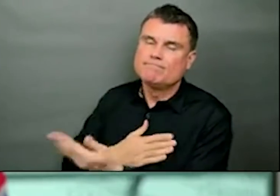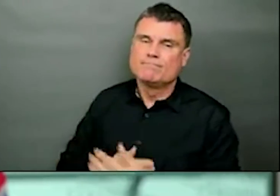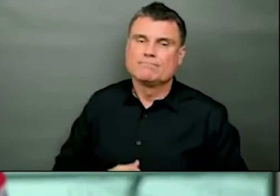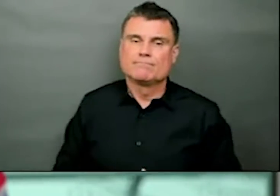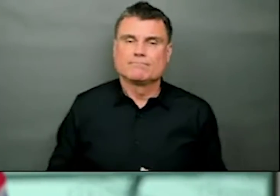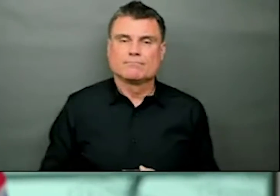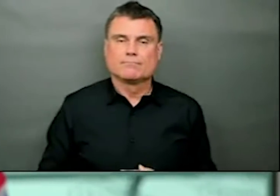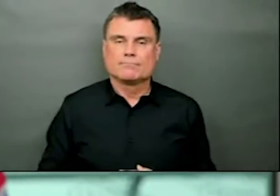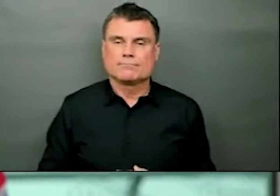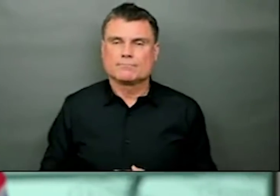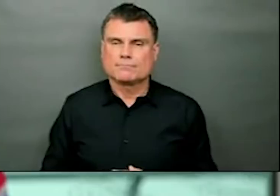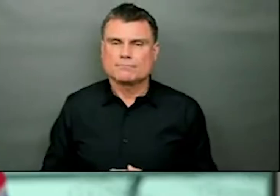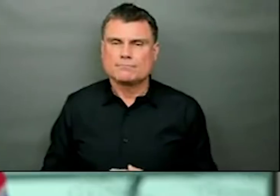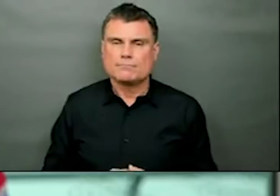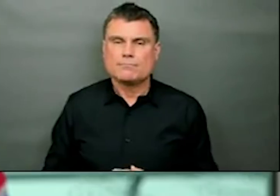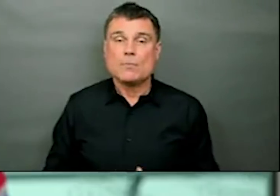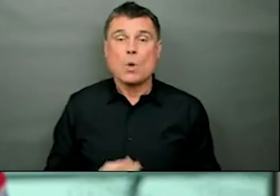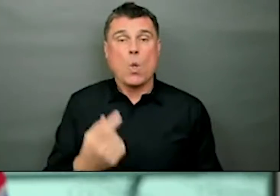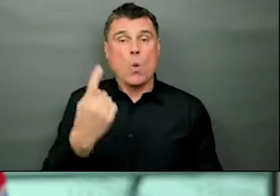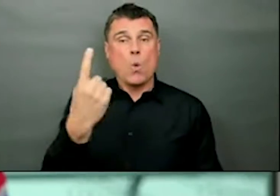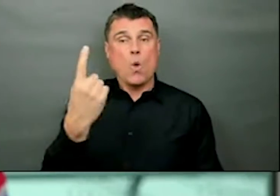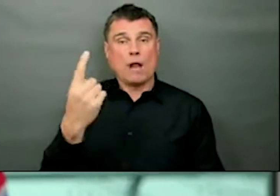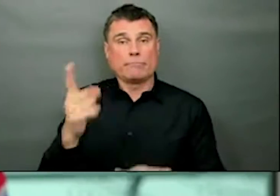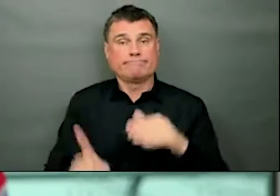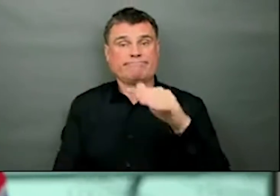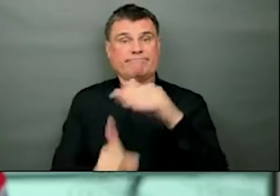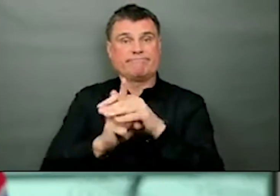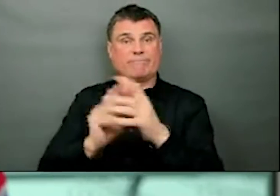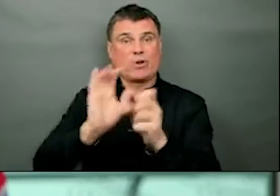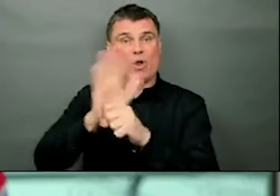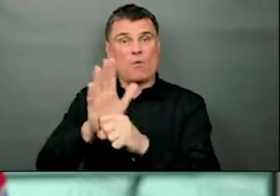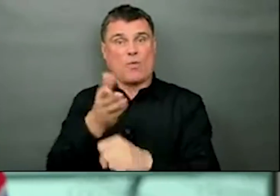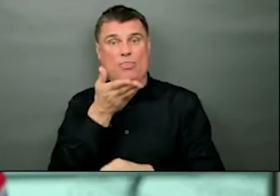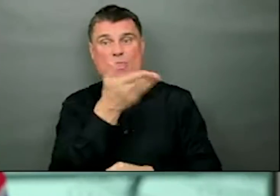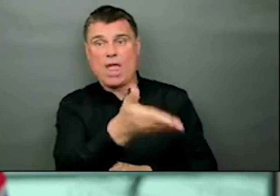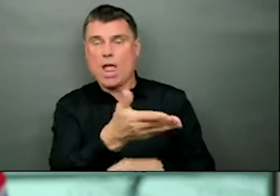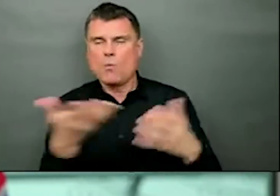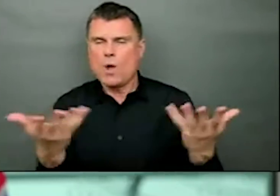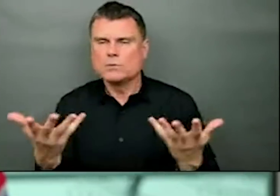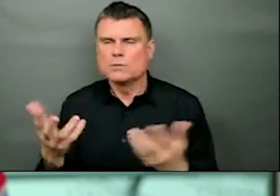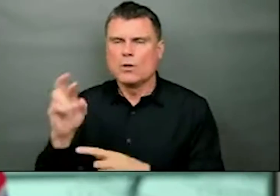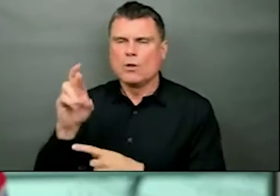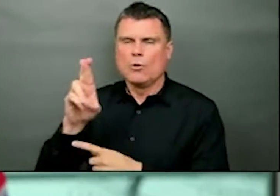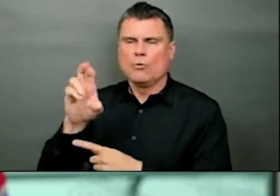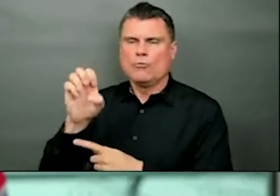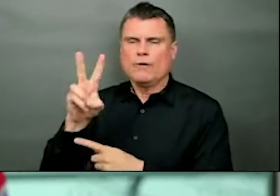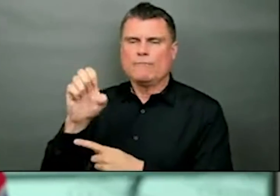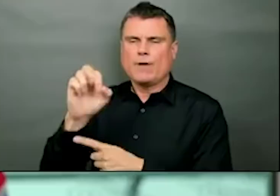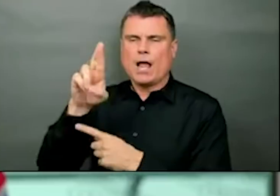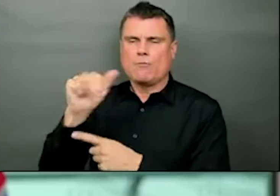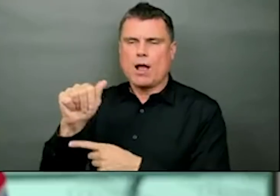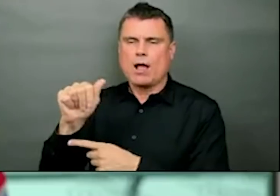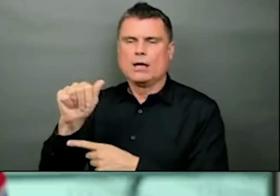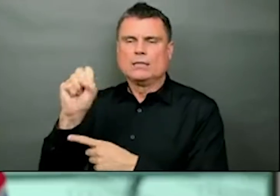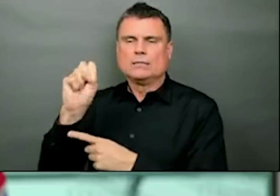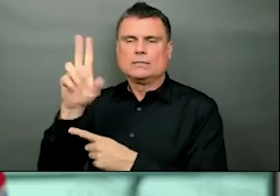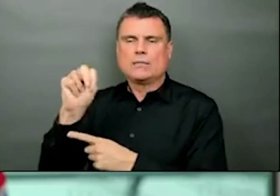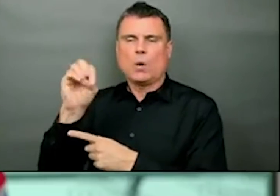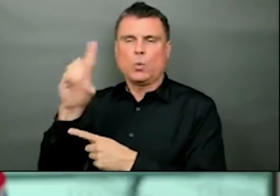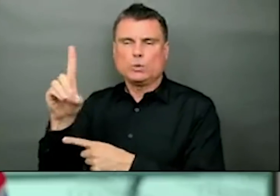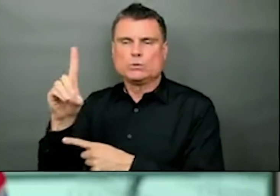We do have one additional health care outbreak in the Riviera Sunwood retirement community, an independent living community.